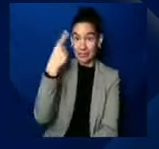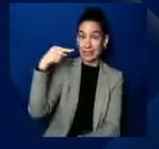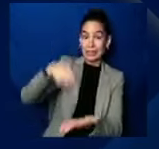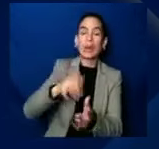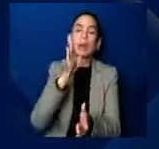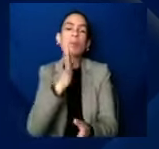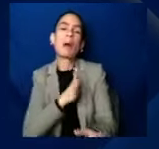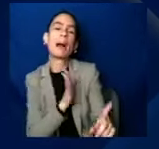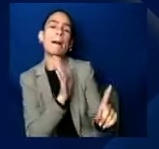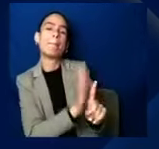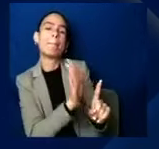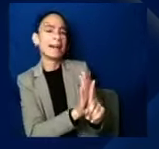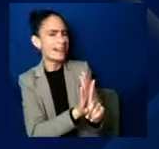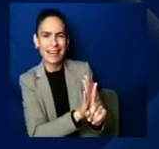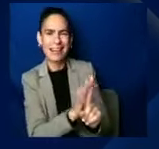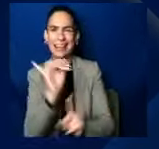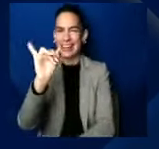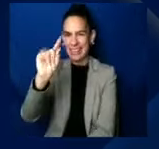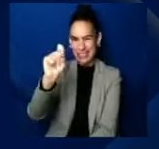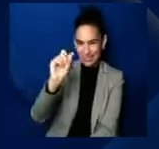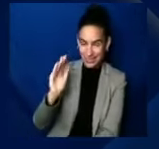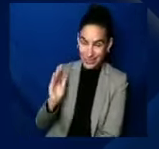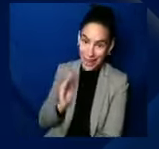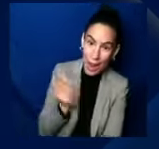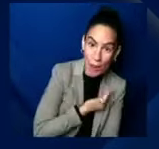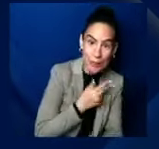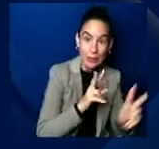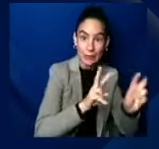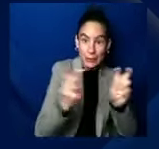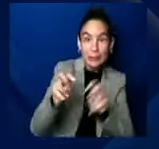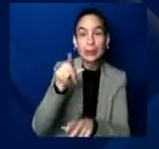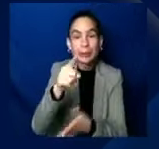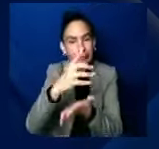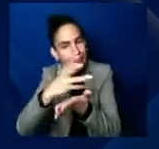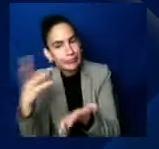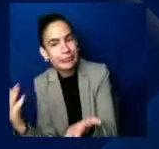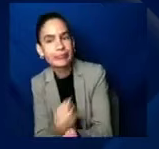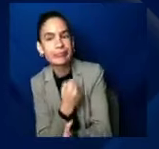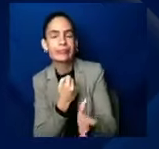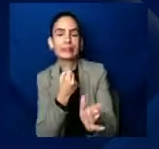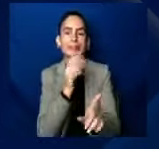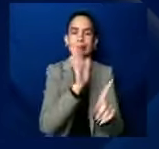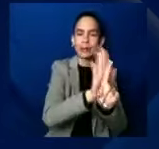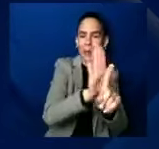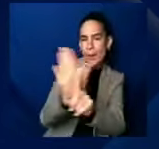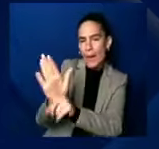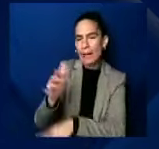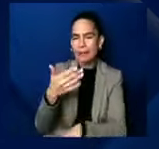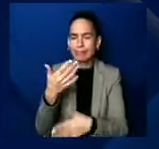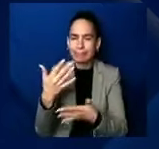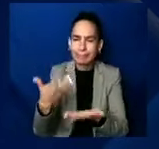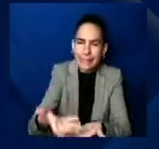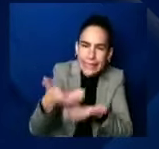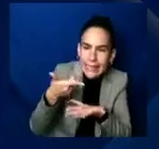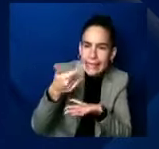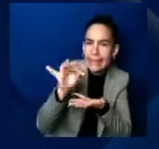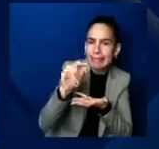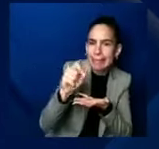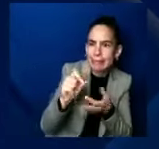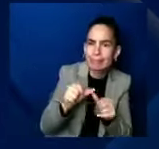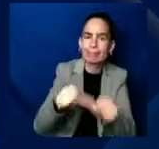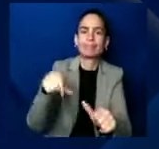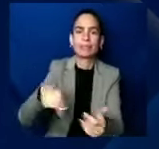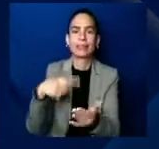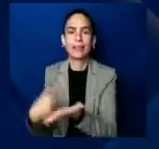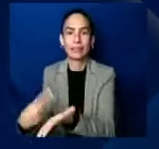been using your own gifts to, to explode this further into the national conversation. And so I want to say thank you both. I also